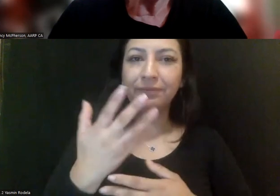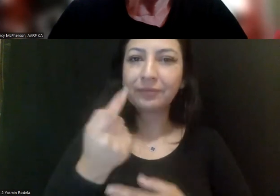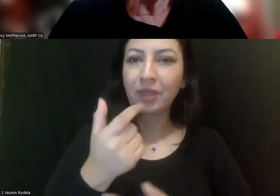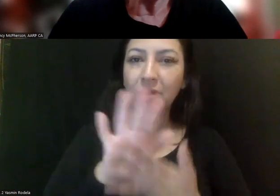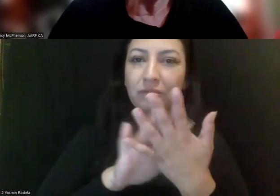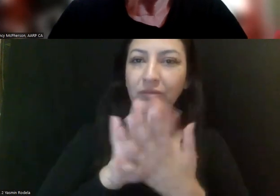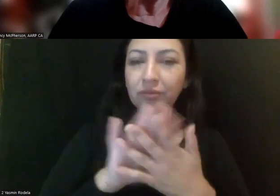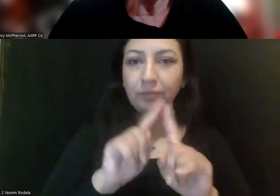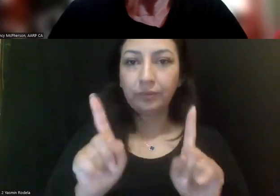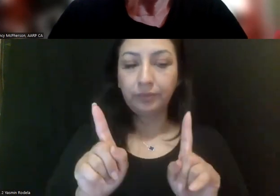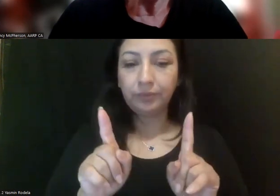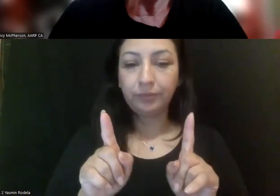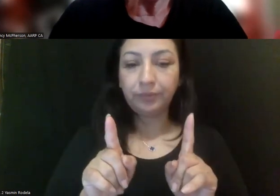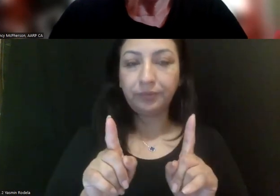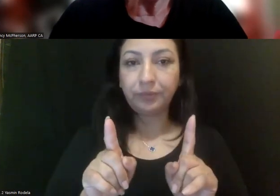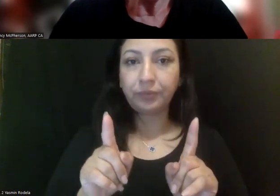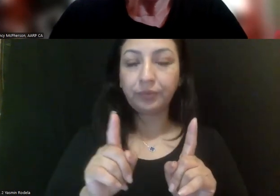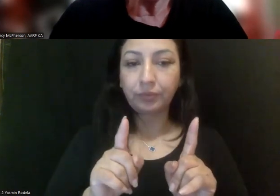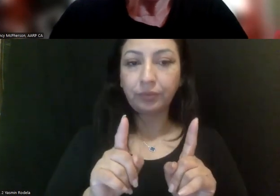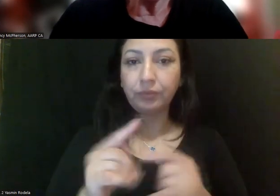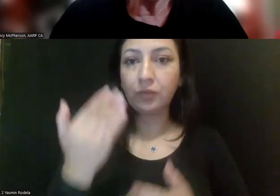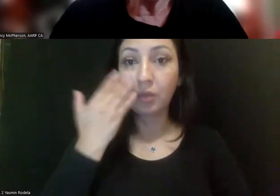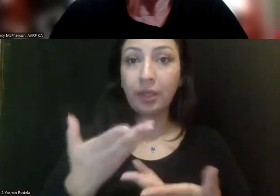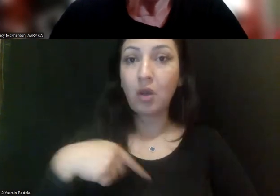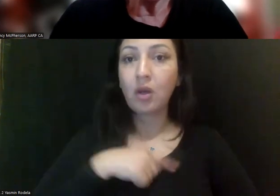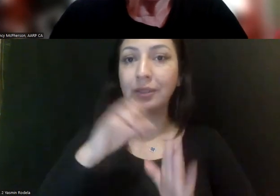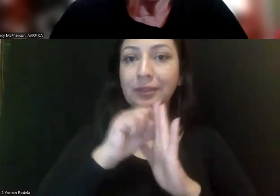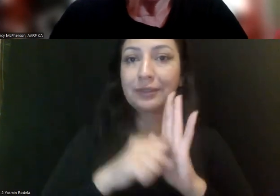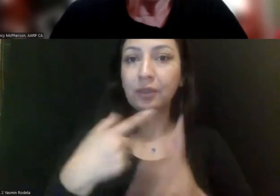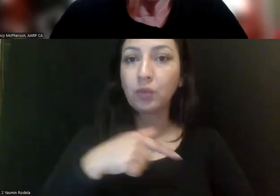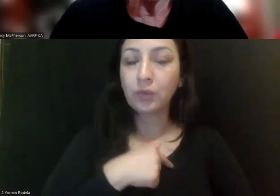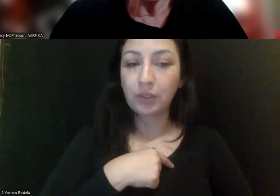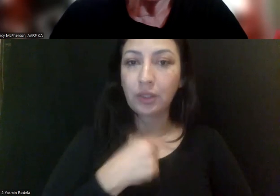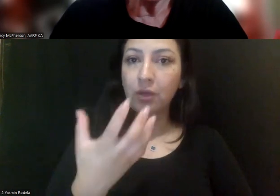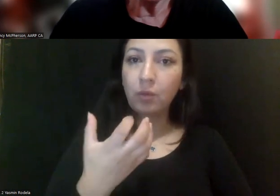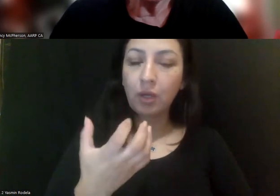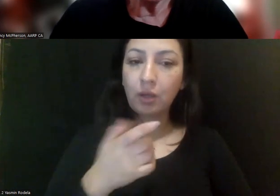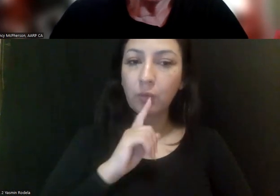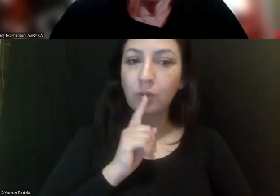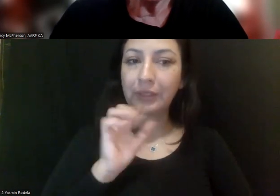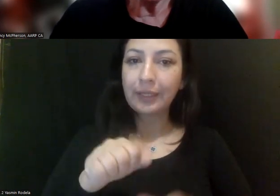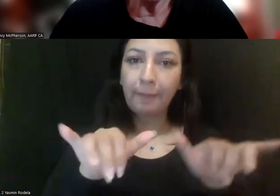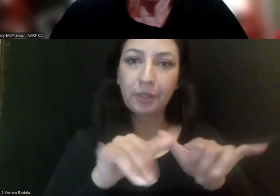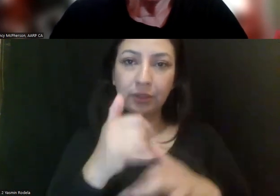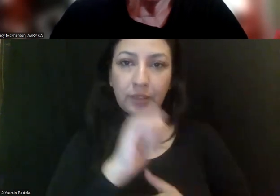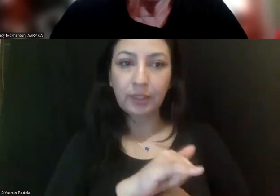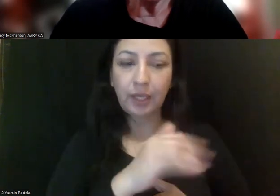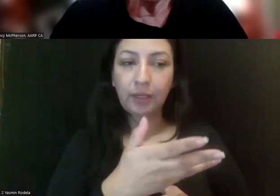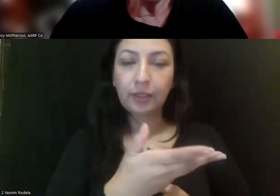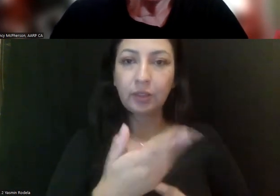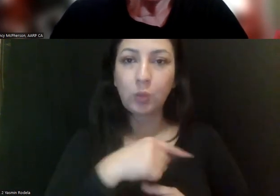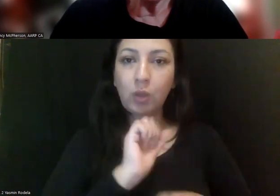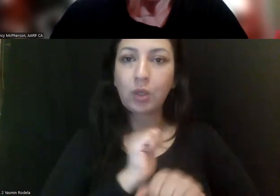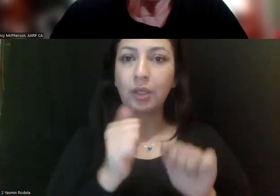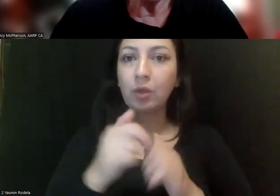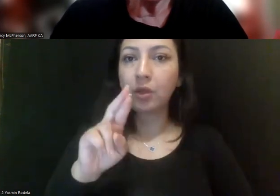And here in our state, we wanted to be able to measure that. And so we're working